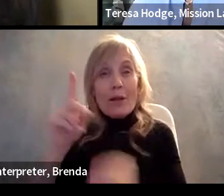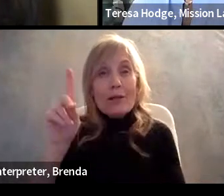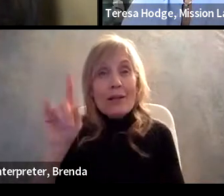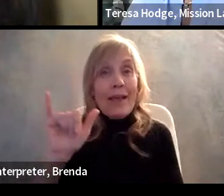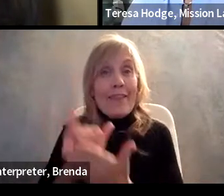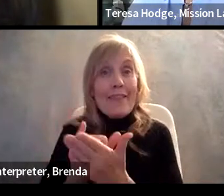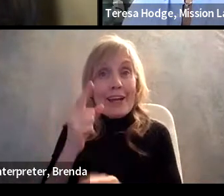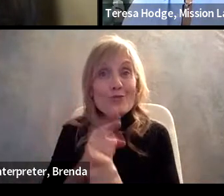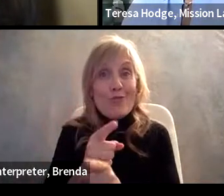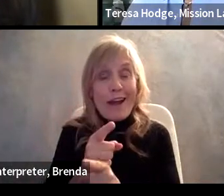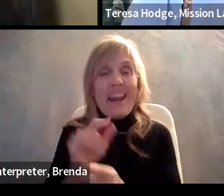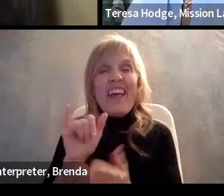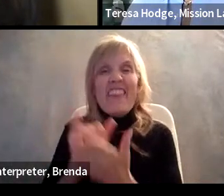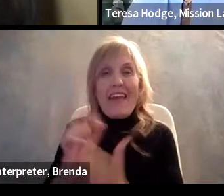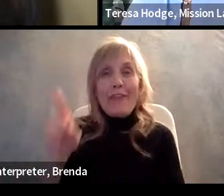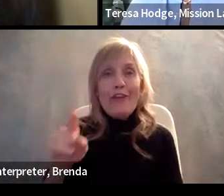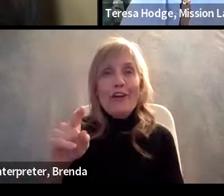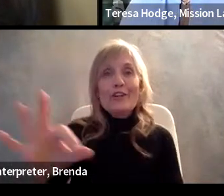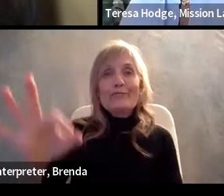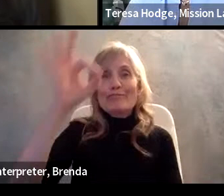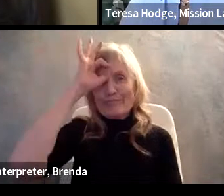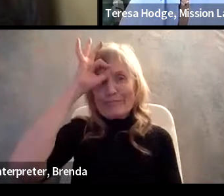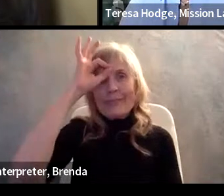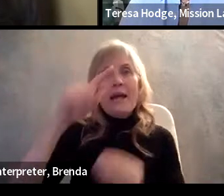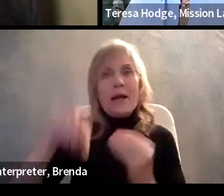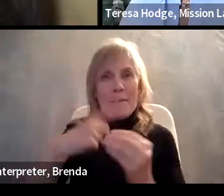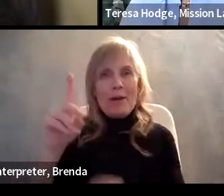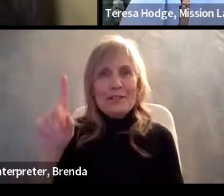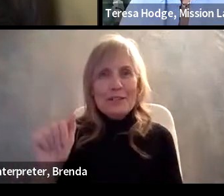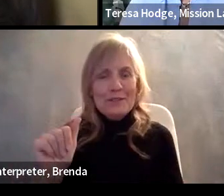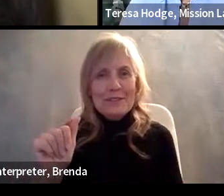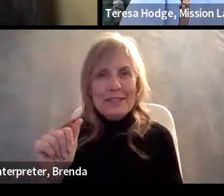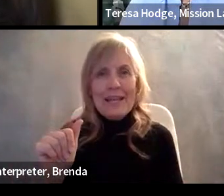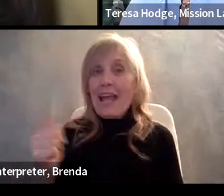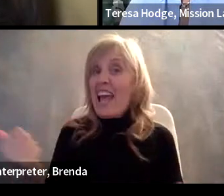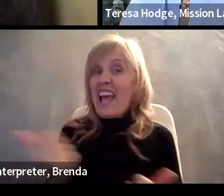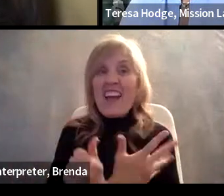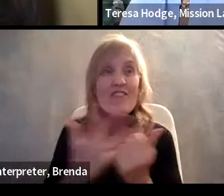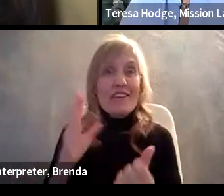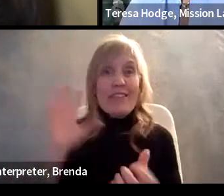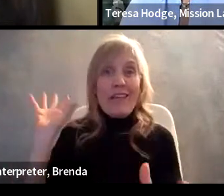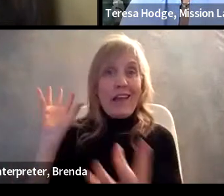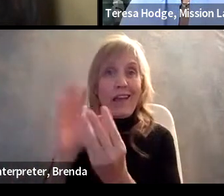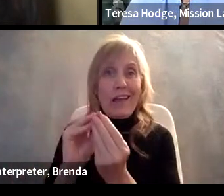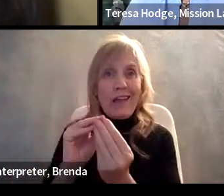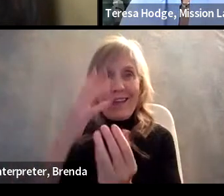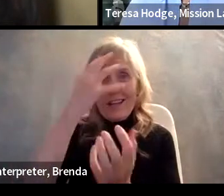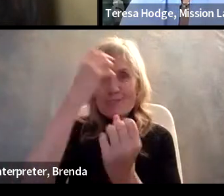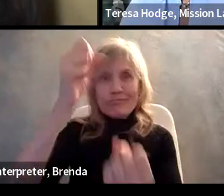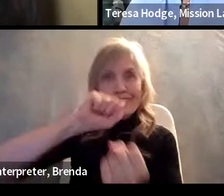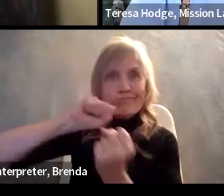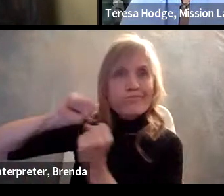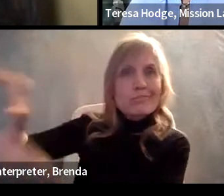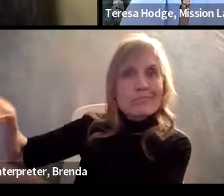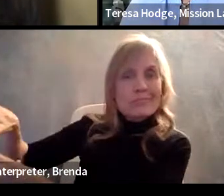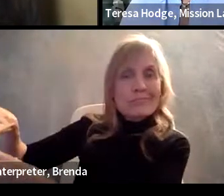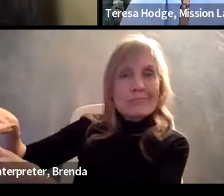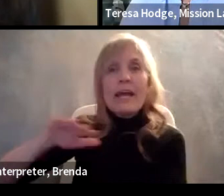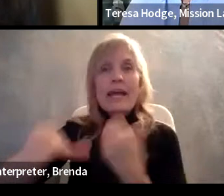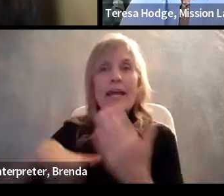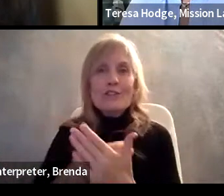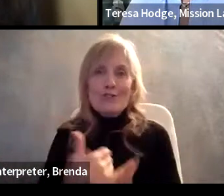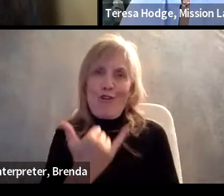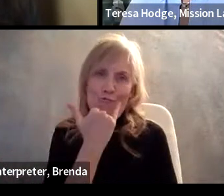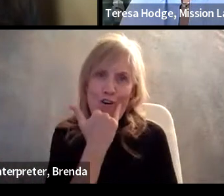they don't know anything. So put it all out of your mind. It's all incorrect. And so start over